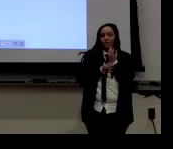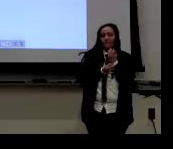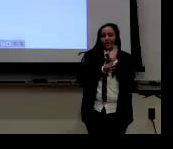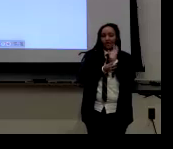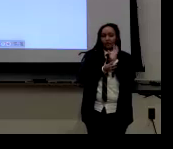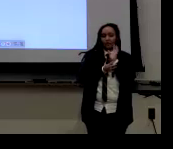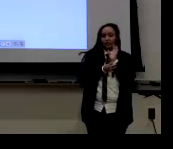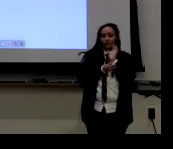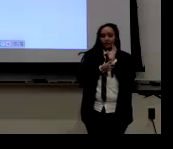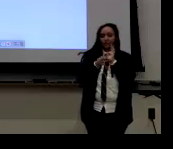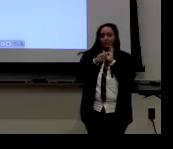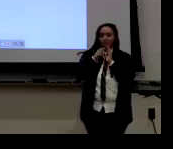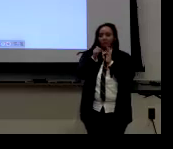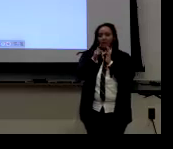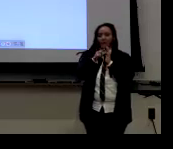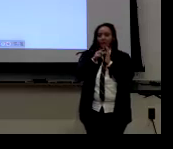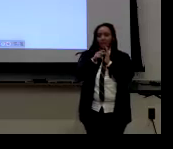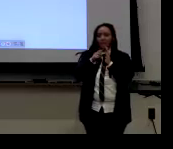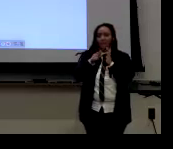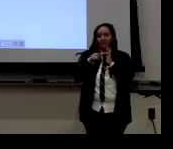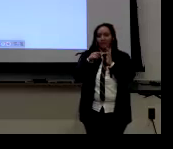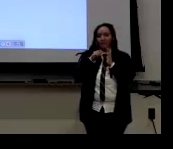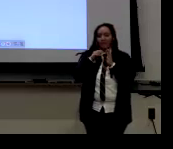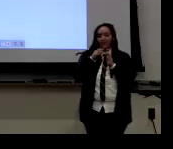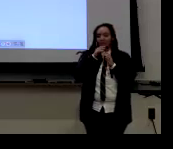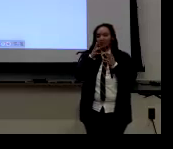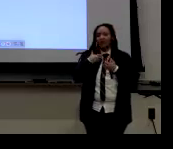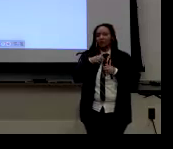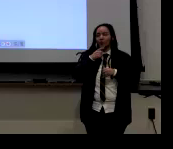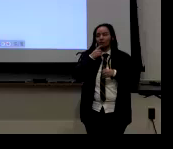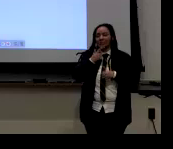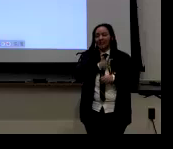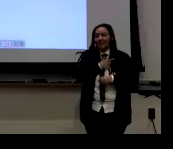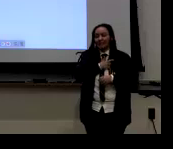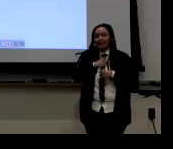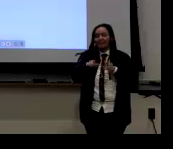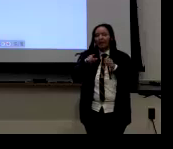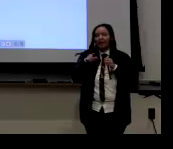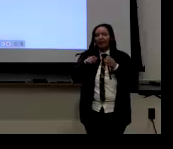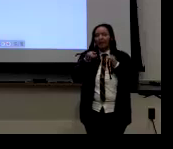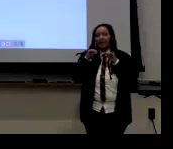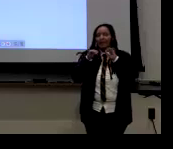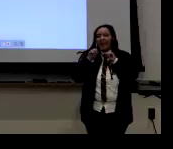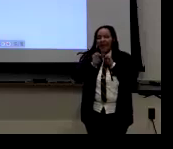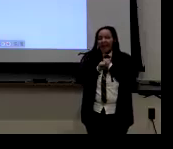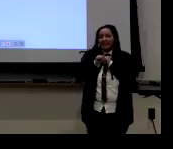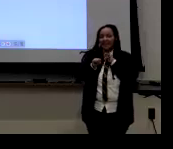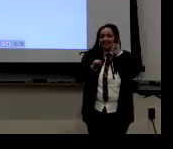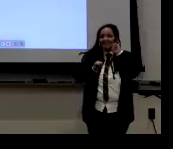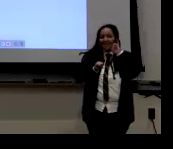with the flicking of the wrist and the pinky up. I don't want to say